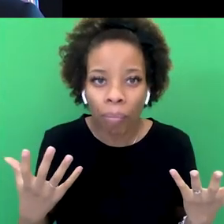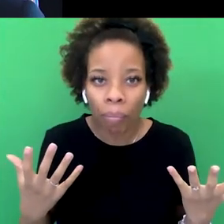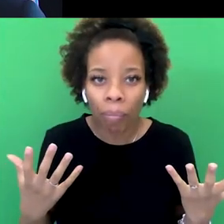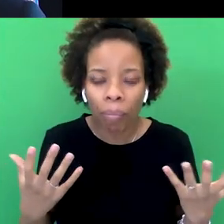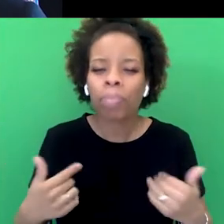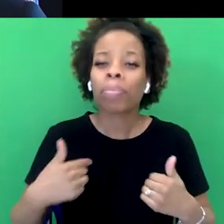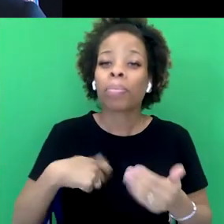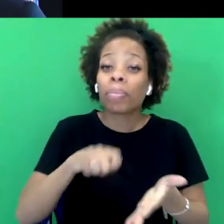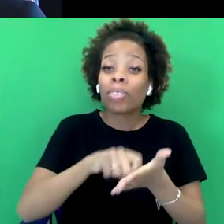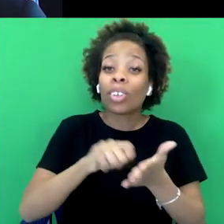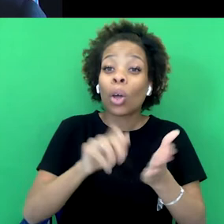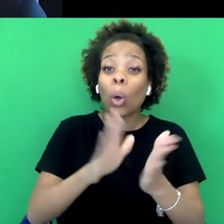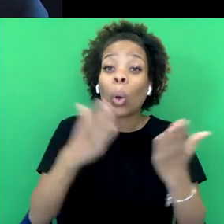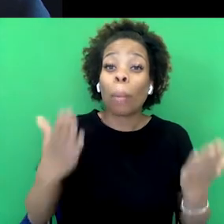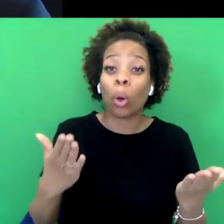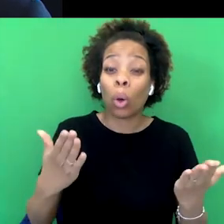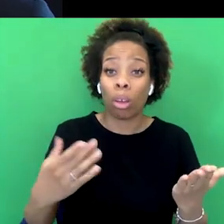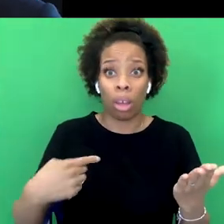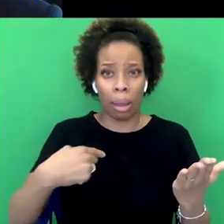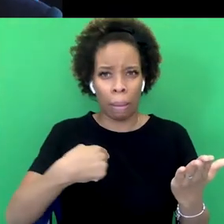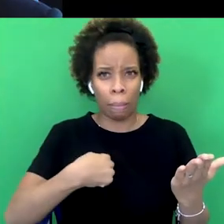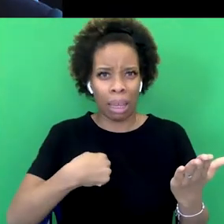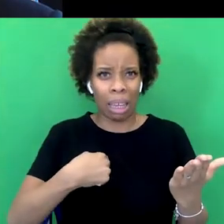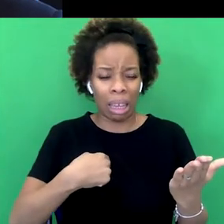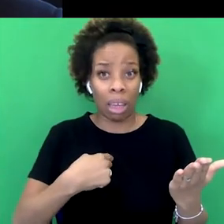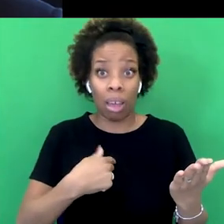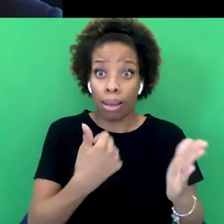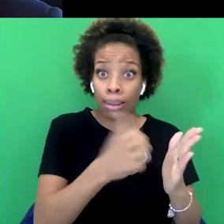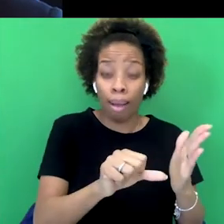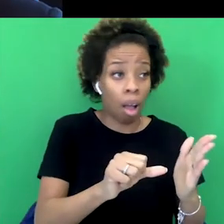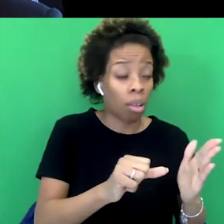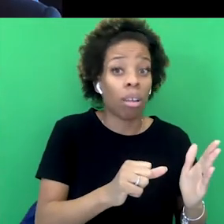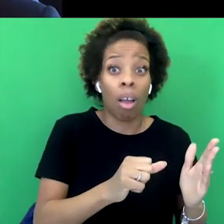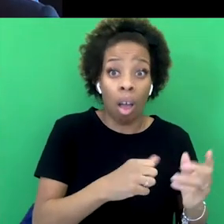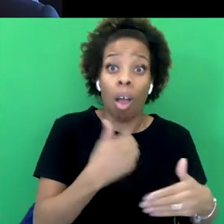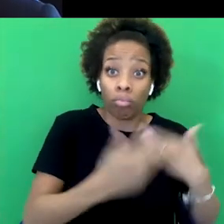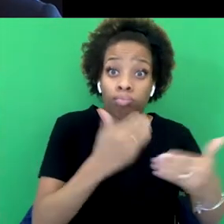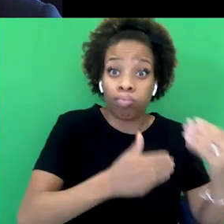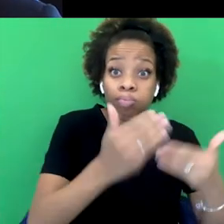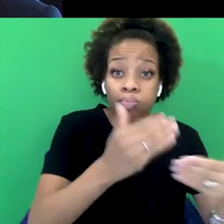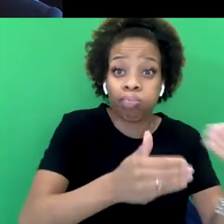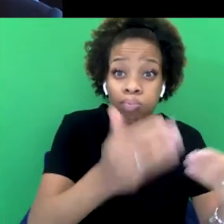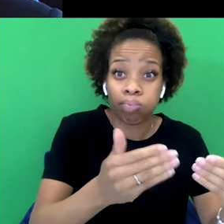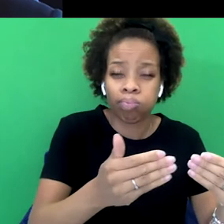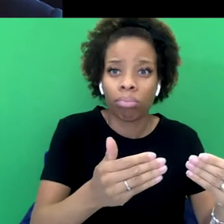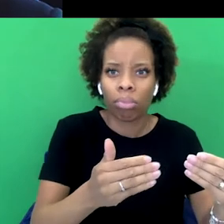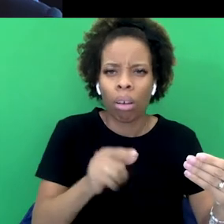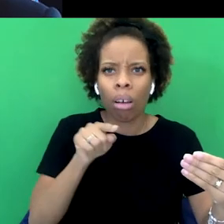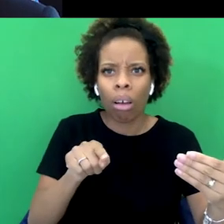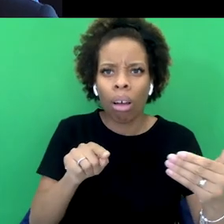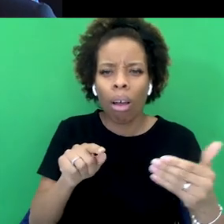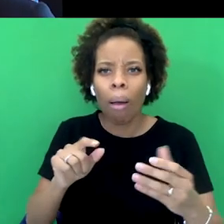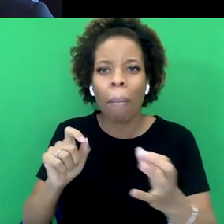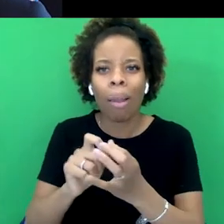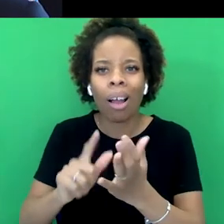I began it. It was such an esoteric theme. By the end, Black Lives Matter had made it like an international concern. I remember putting on the news,